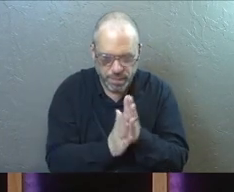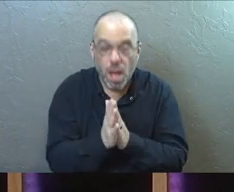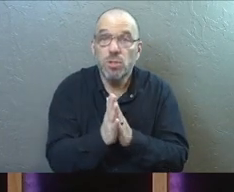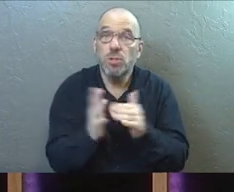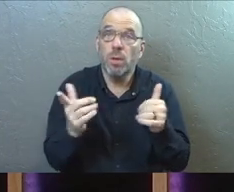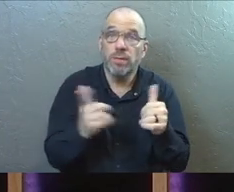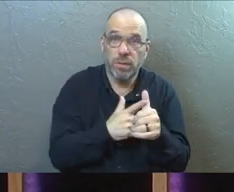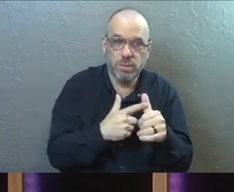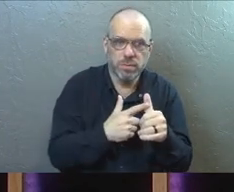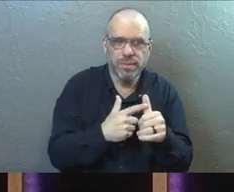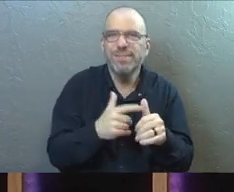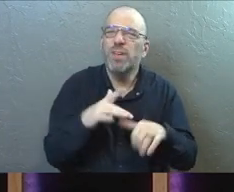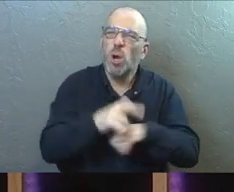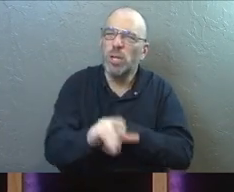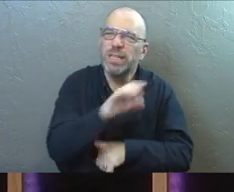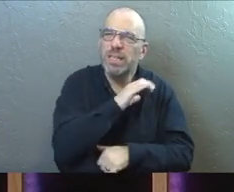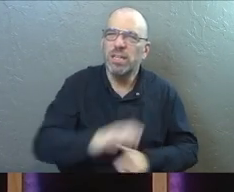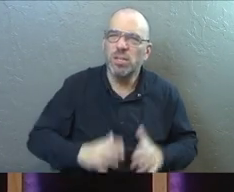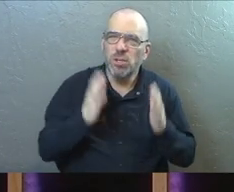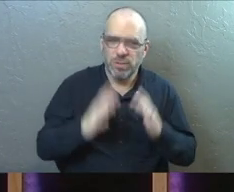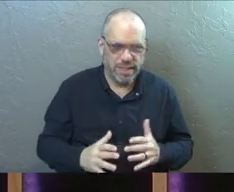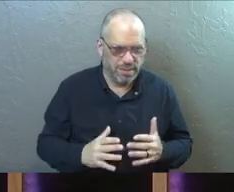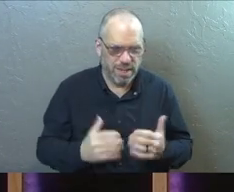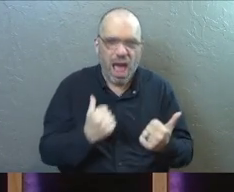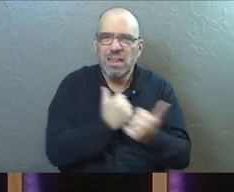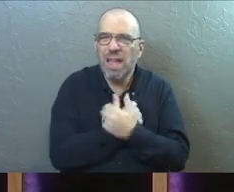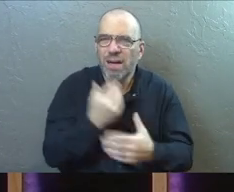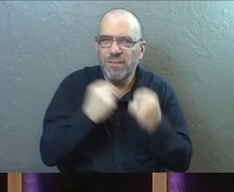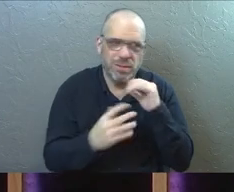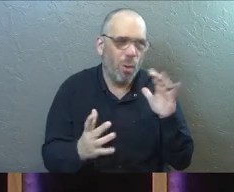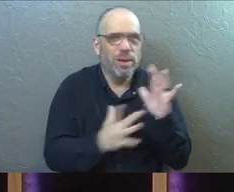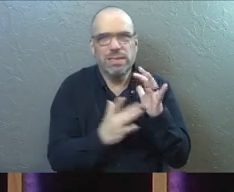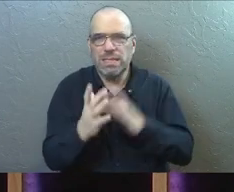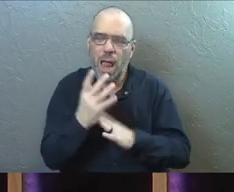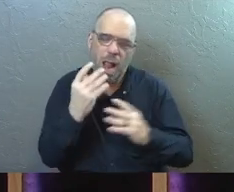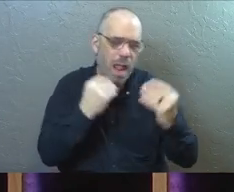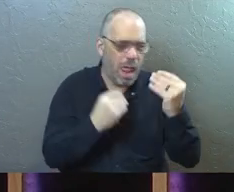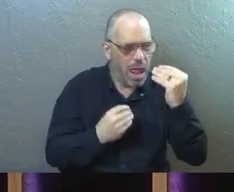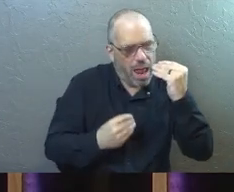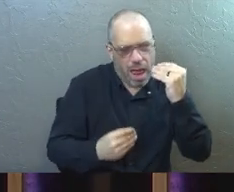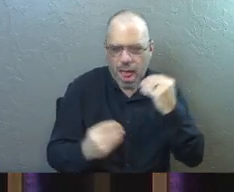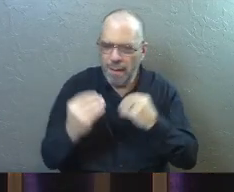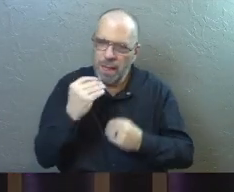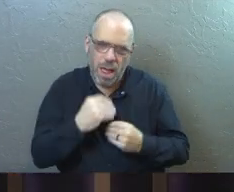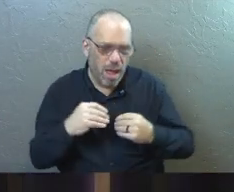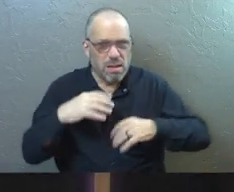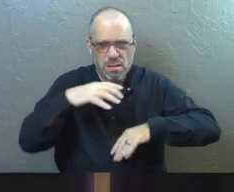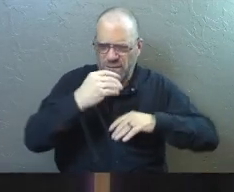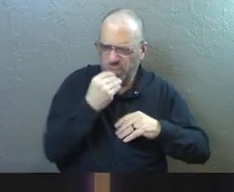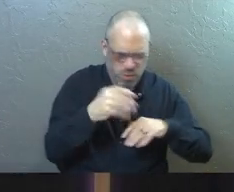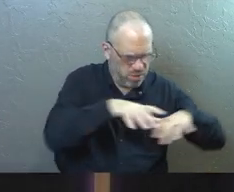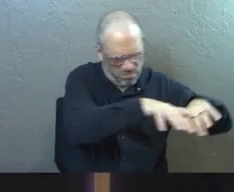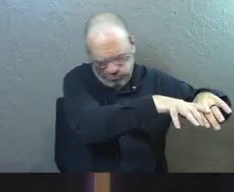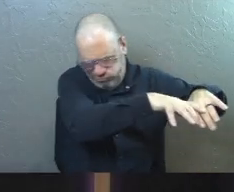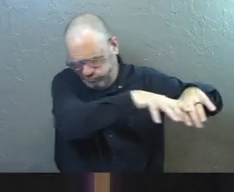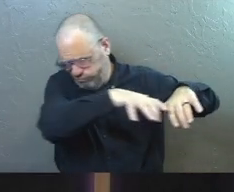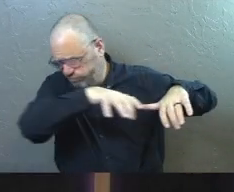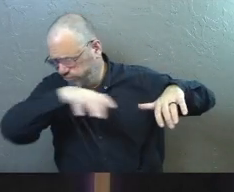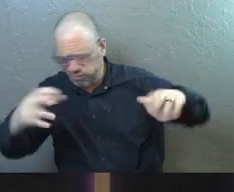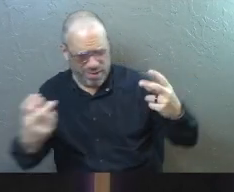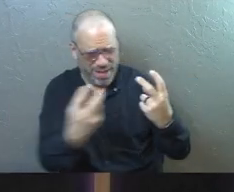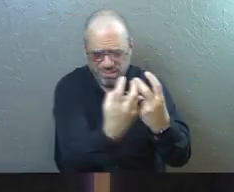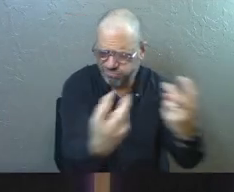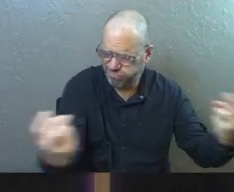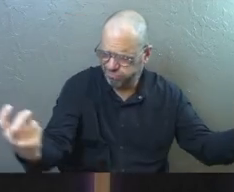So, the early Christians were having what they called these love feasts or Jesus feasts. And they were like large meals that they were having together.